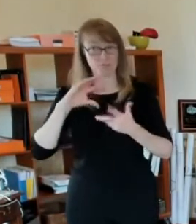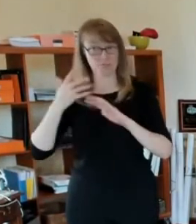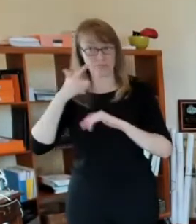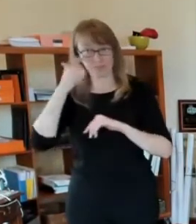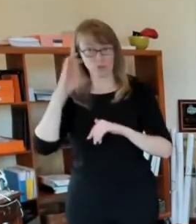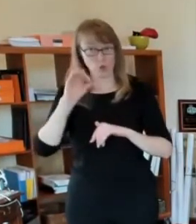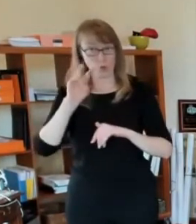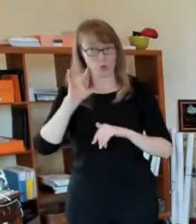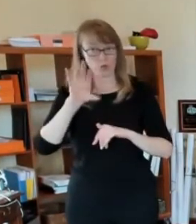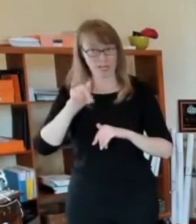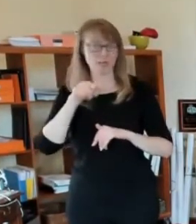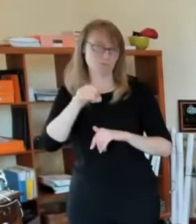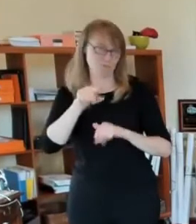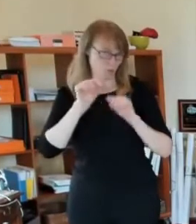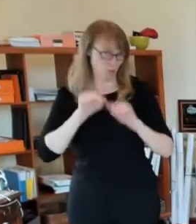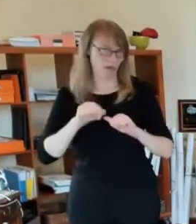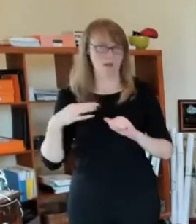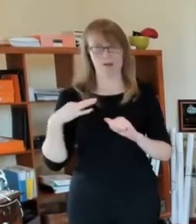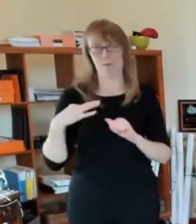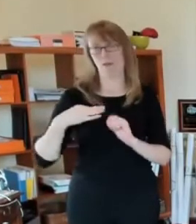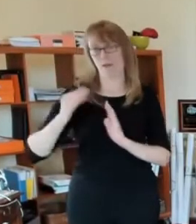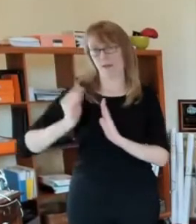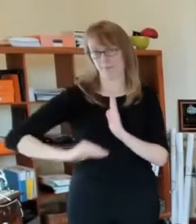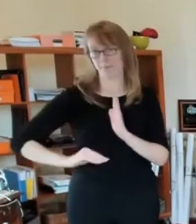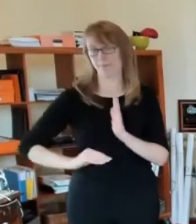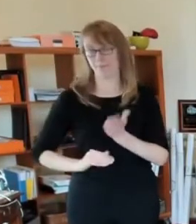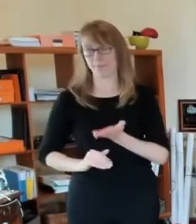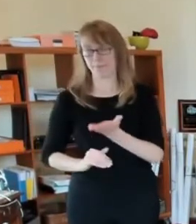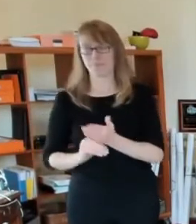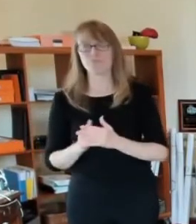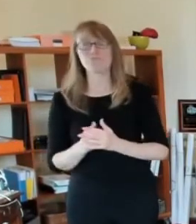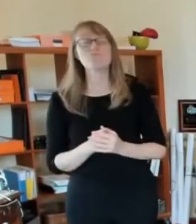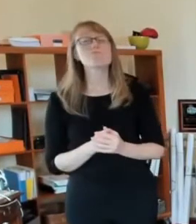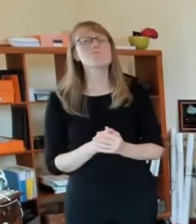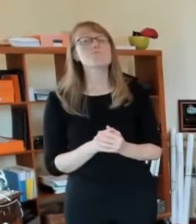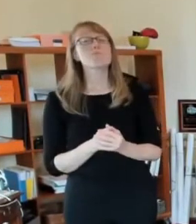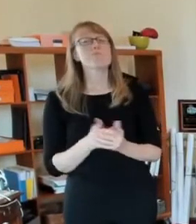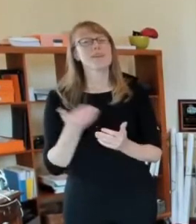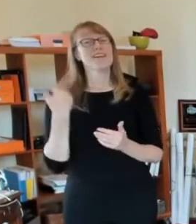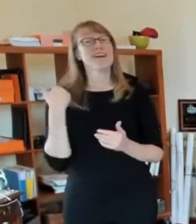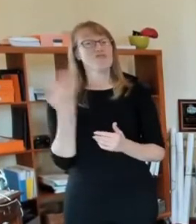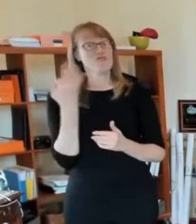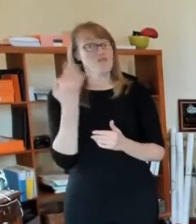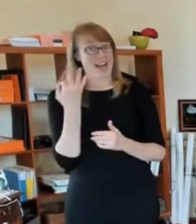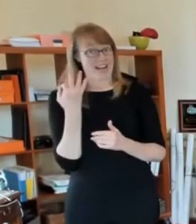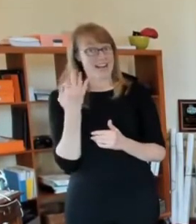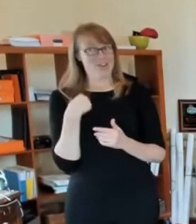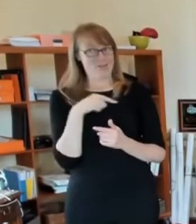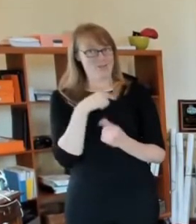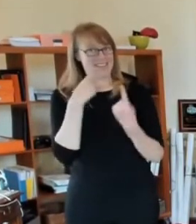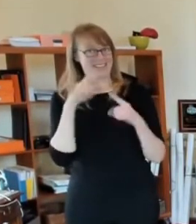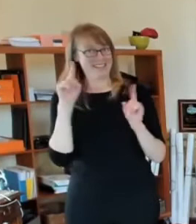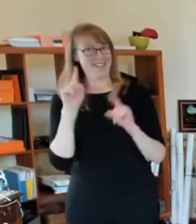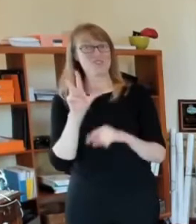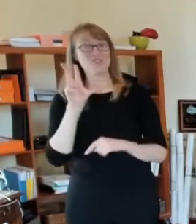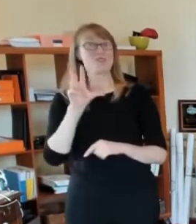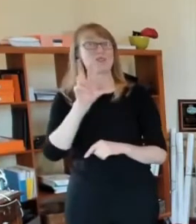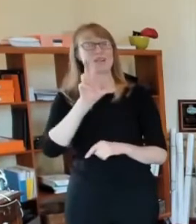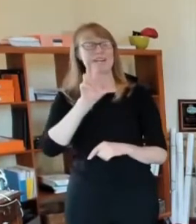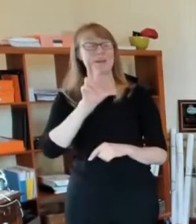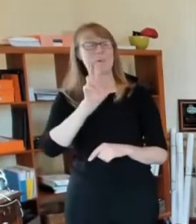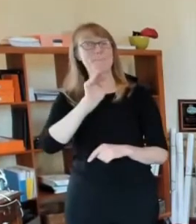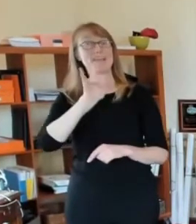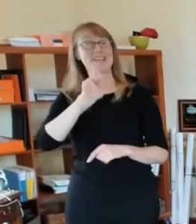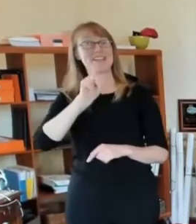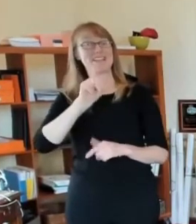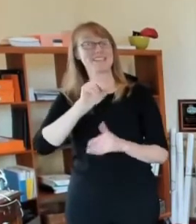week. I think it may have been last Friday. We also announced that there was $3 million in utility assistance available